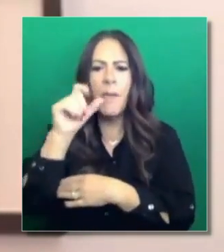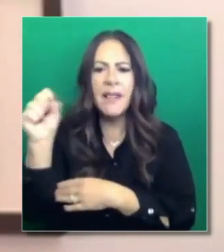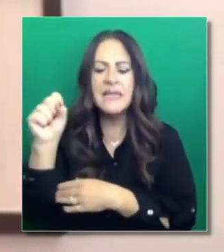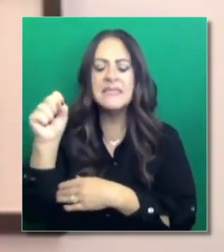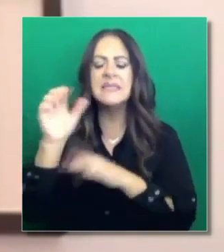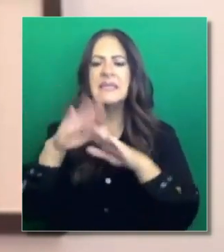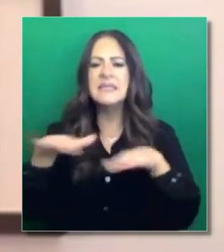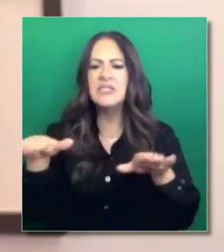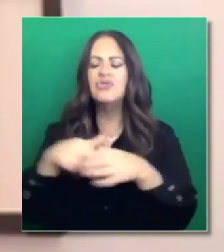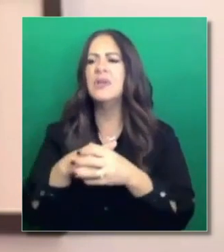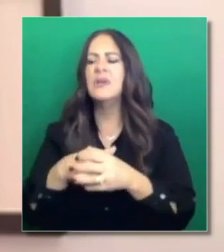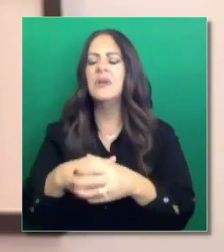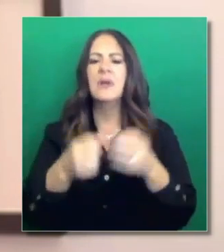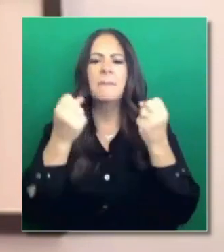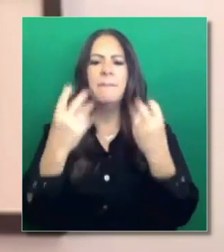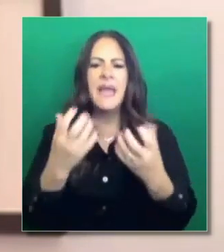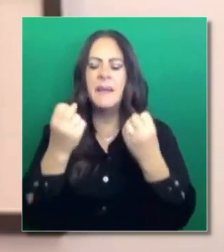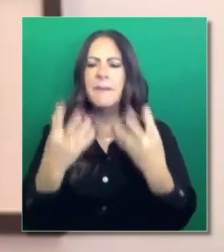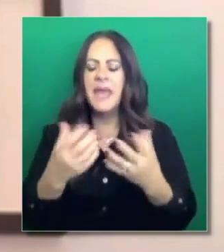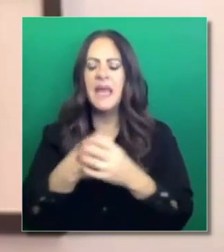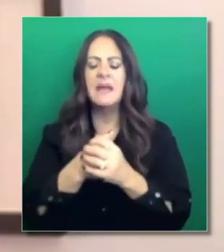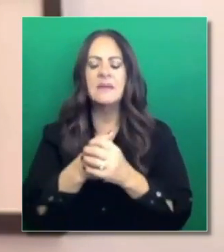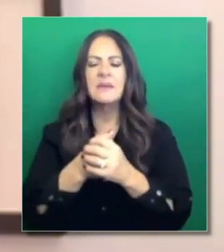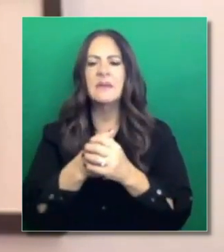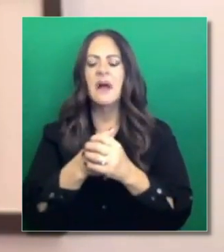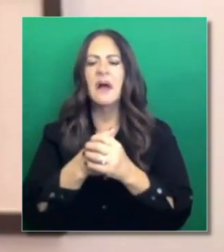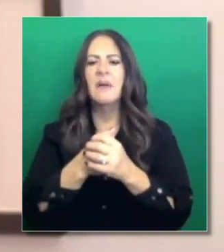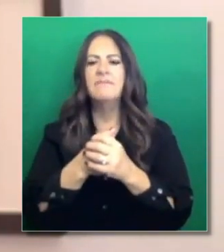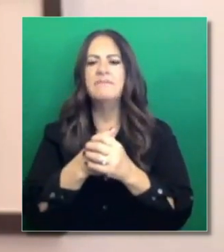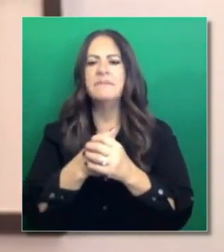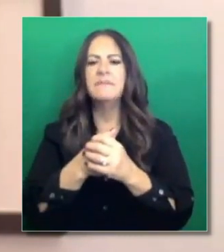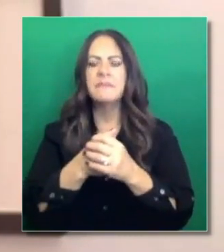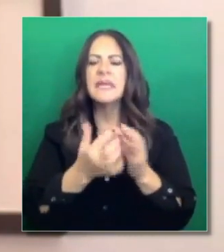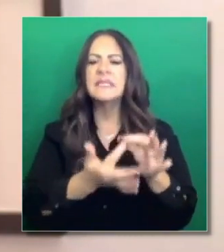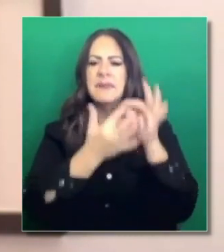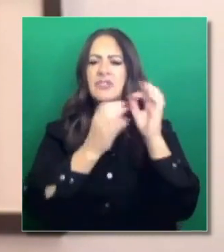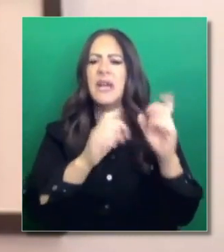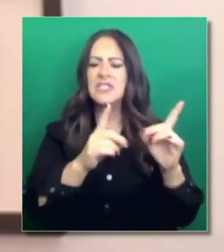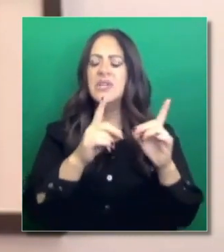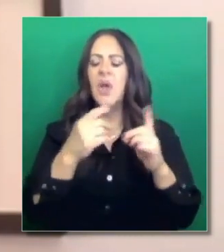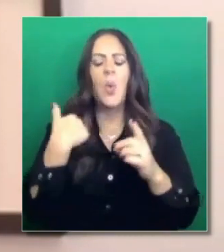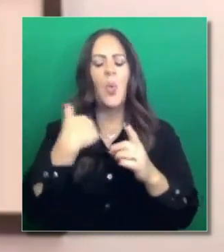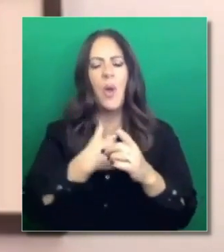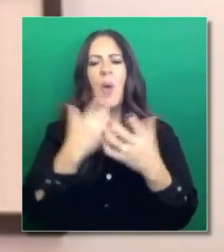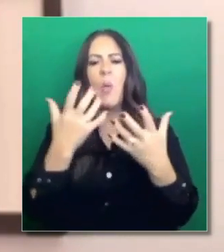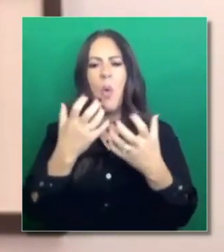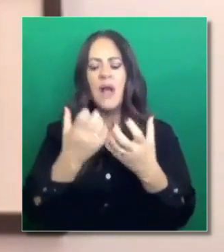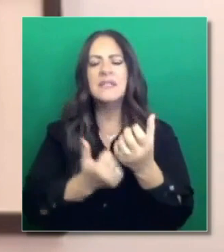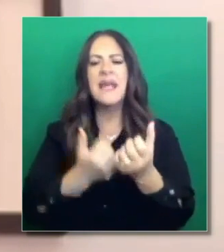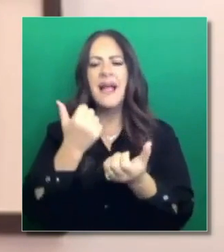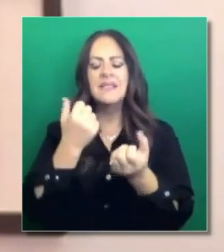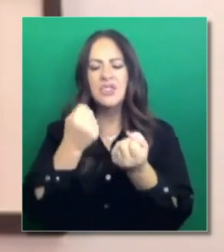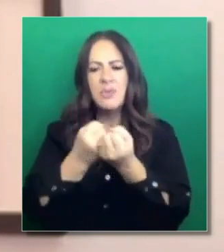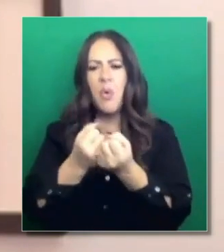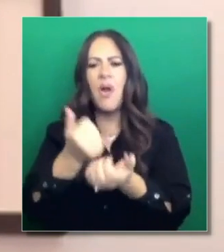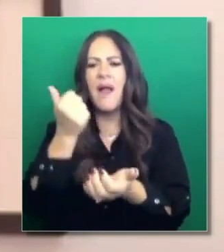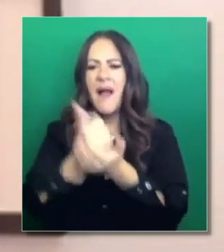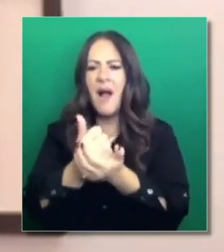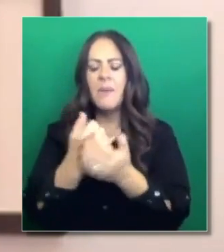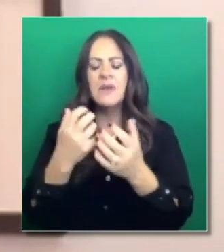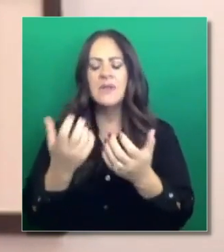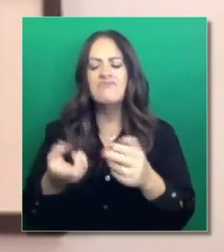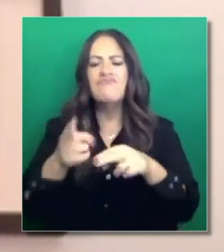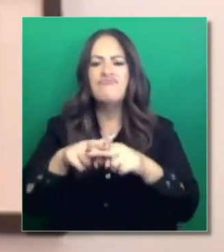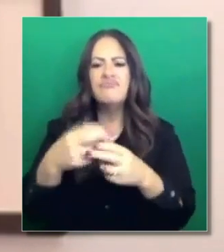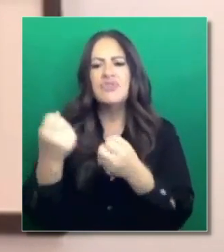reduced lunch families have been impacted in different ways. And so we'll be continuing our work to strengthen family engagement strategies to make sure our kids